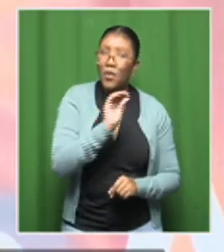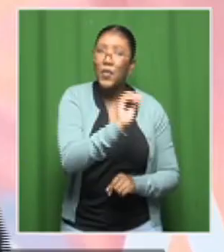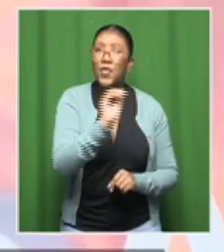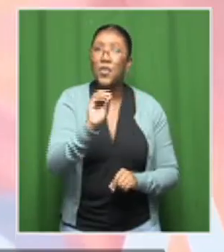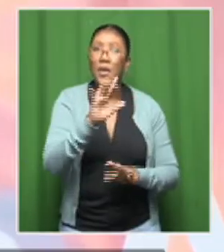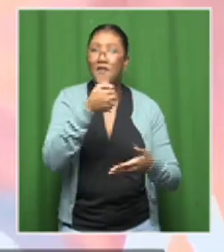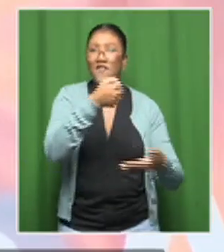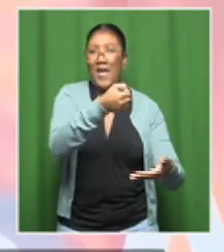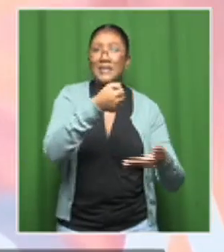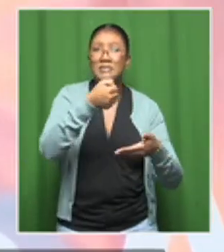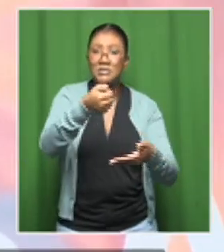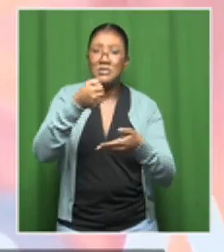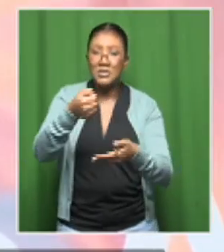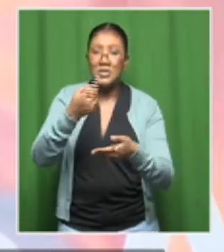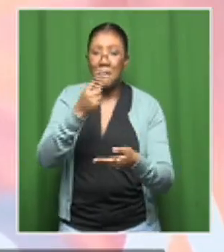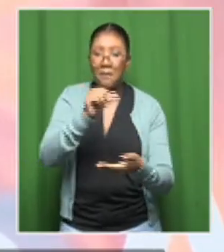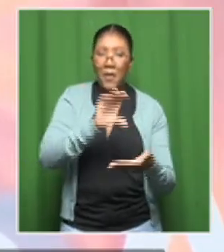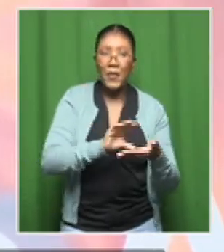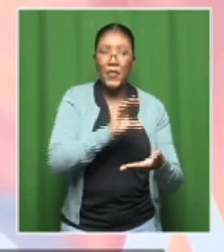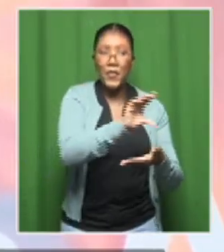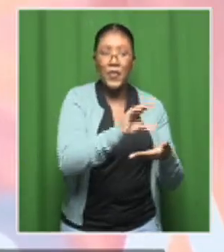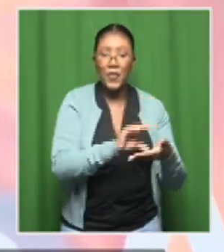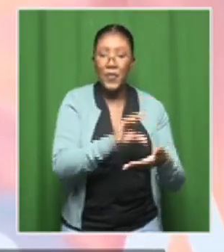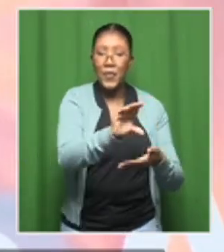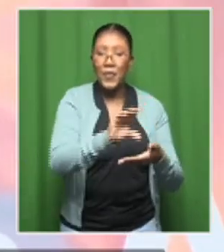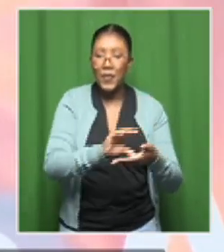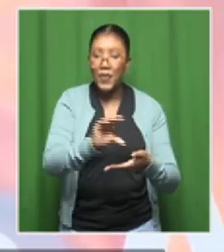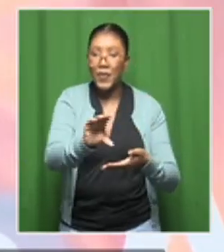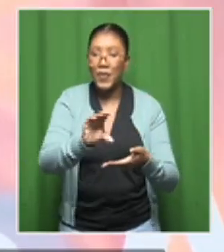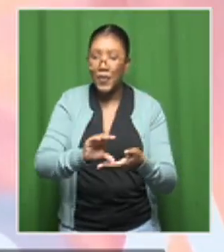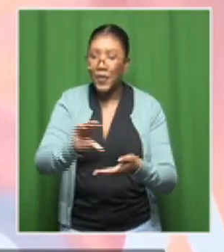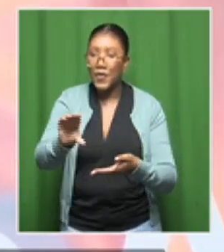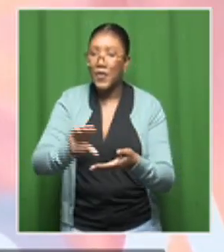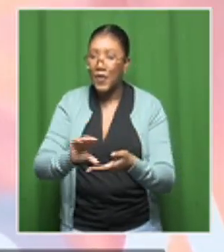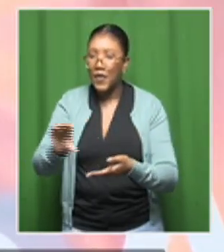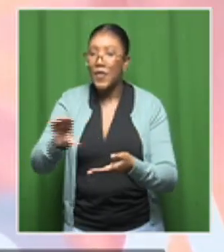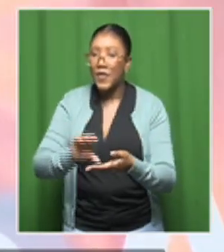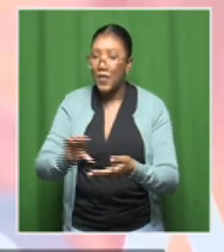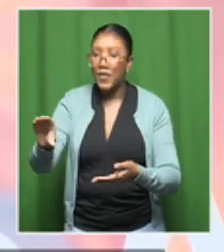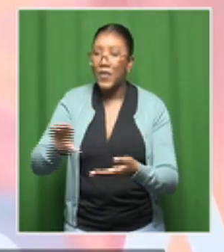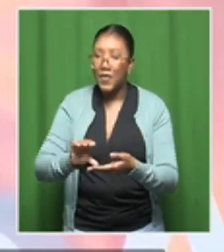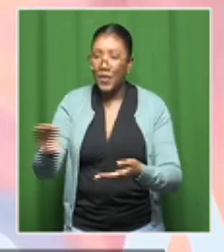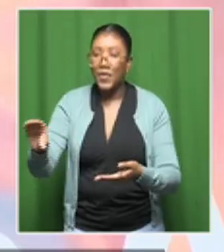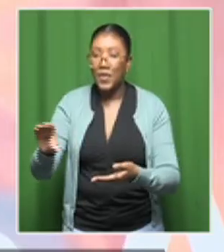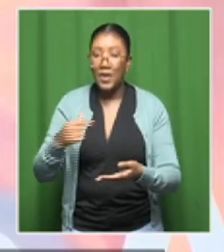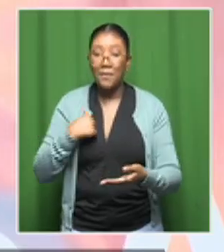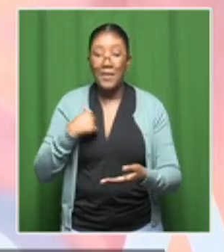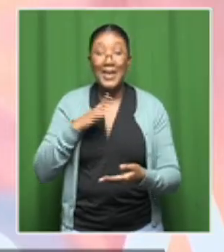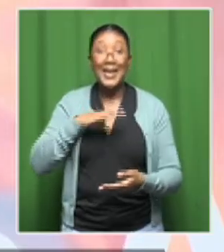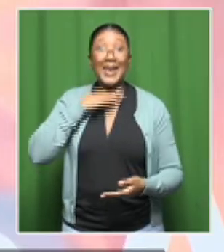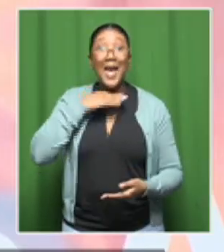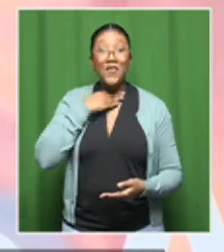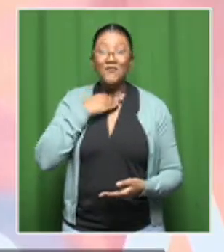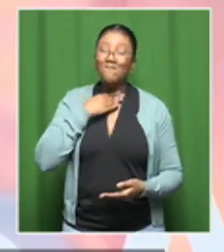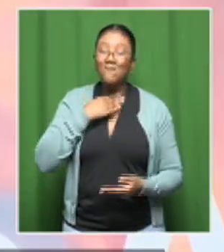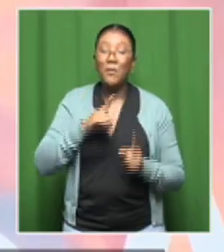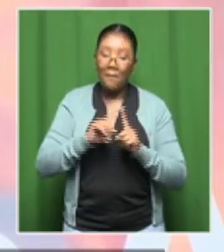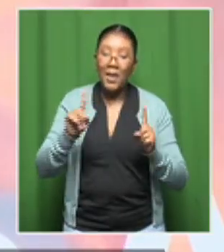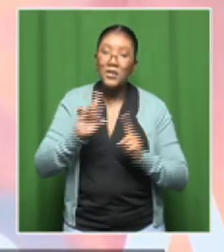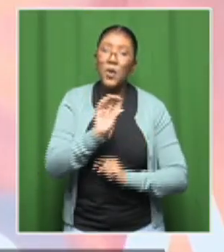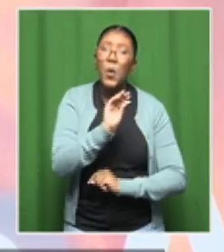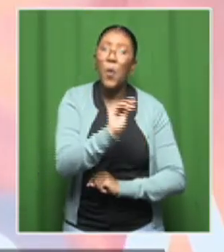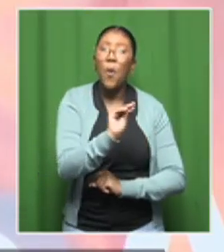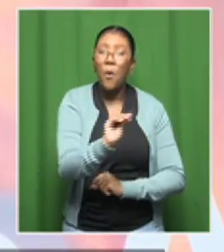There are avenues where we can assist. it might not be enough, but for me,